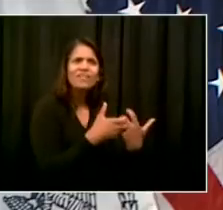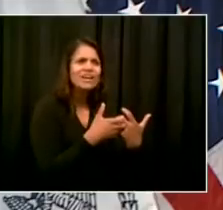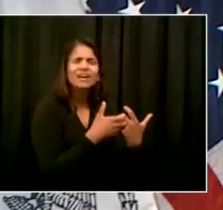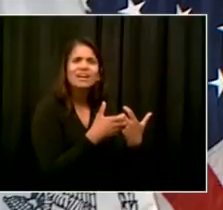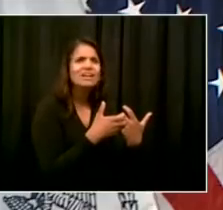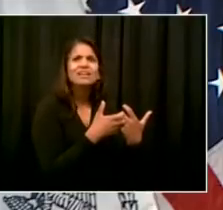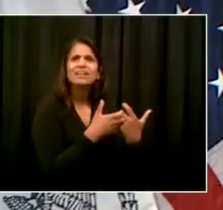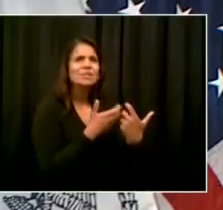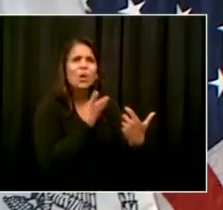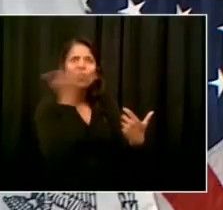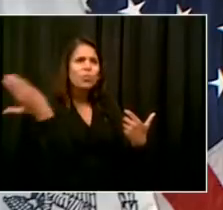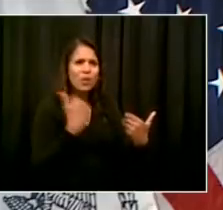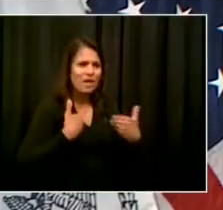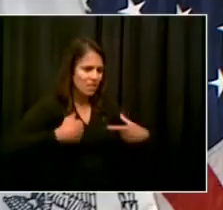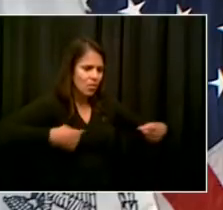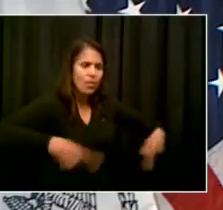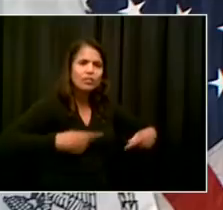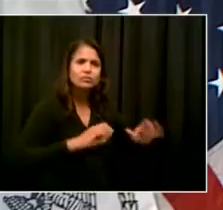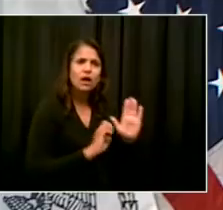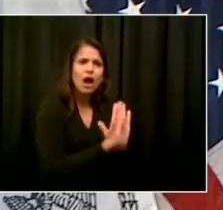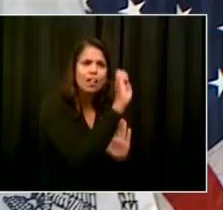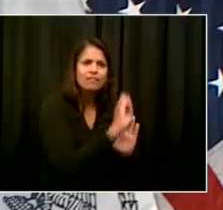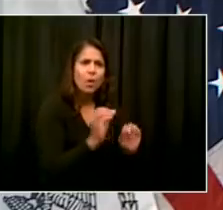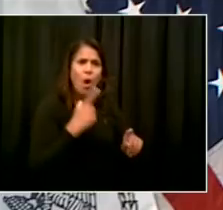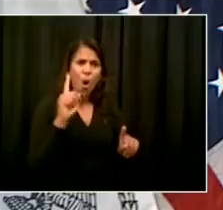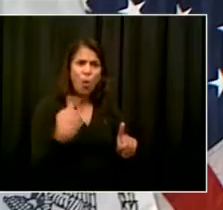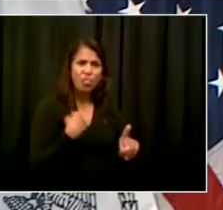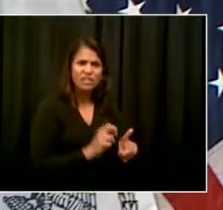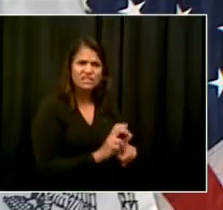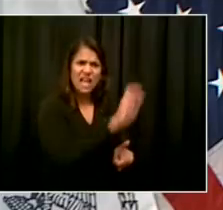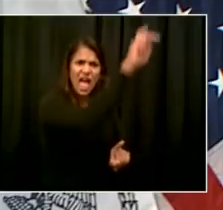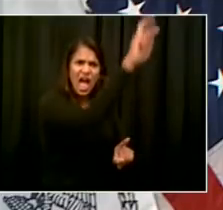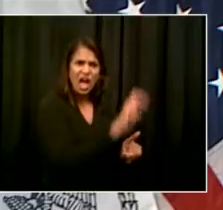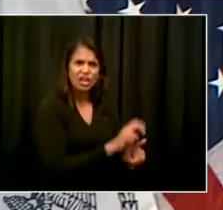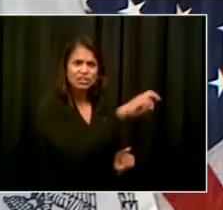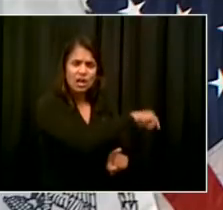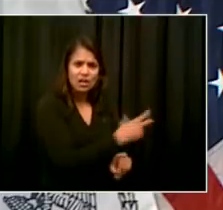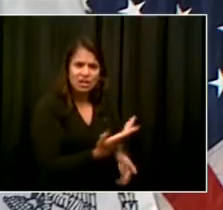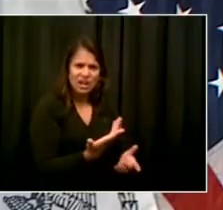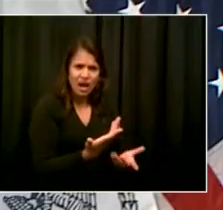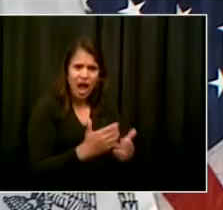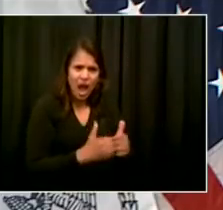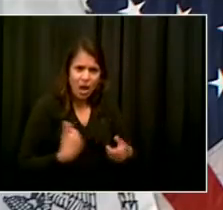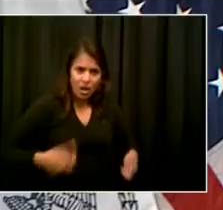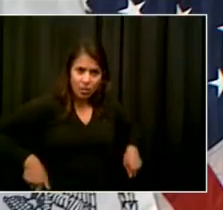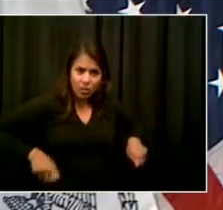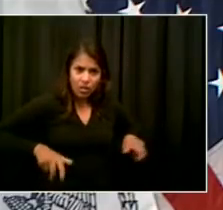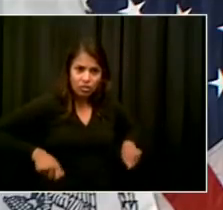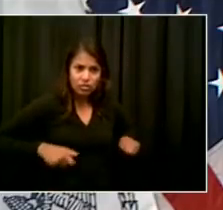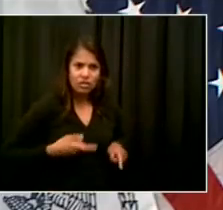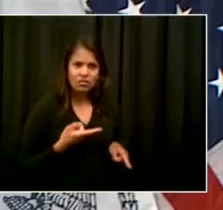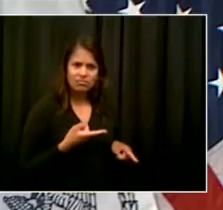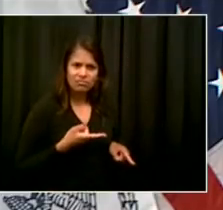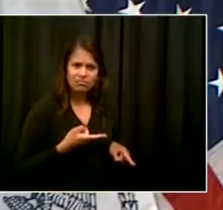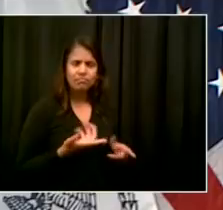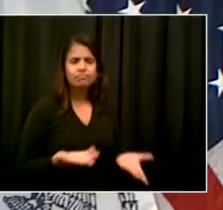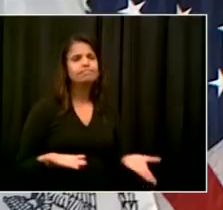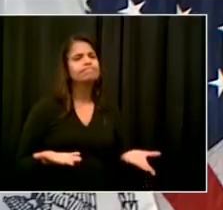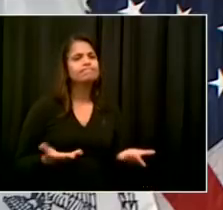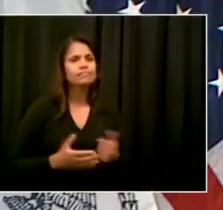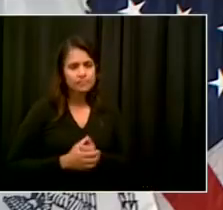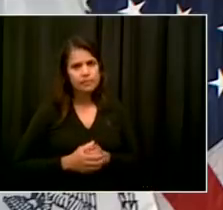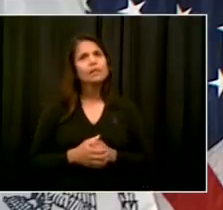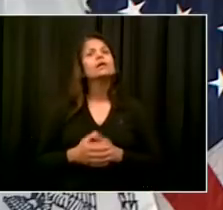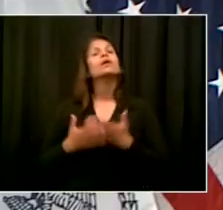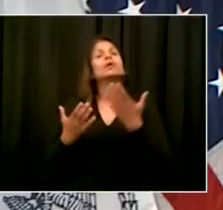Homeless Services that are compassionate people. Commissioner Banks has literally spent his whole career, his whole life, working to support